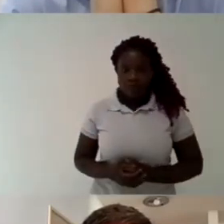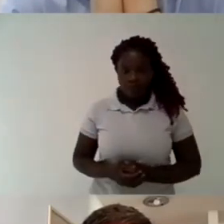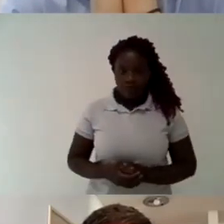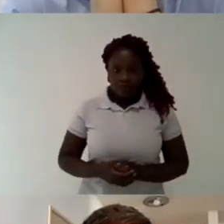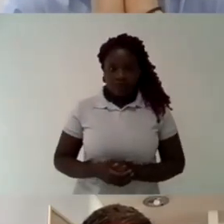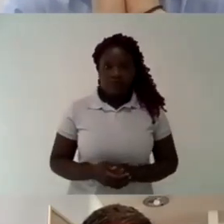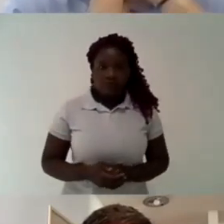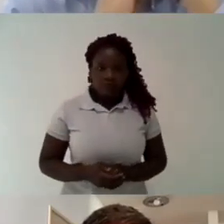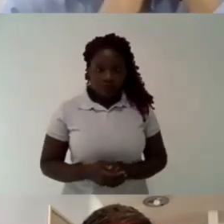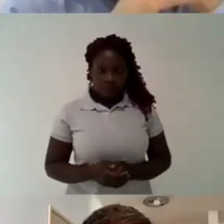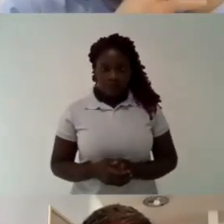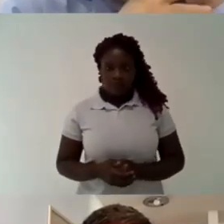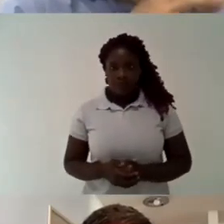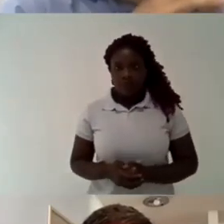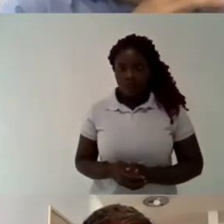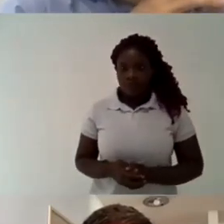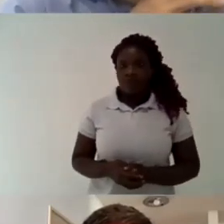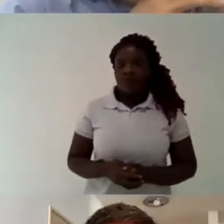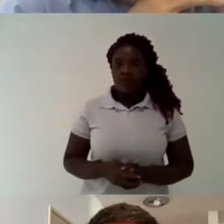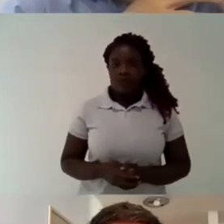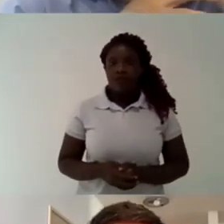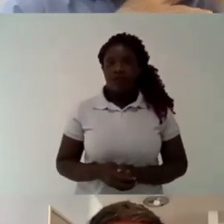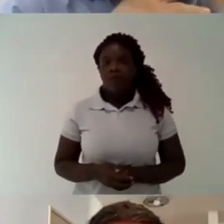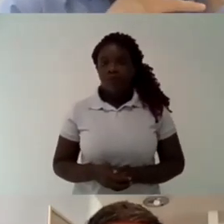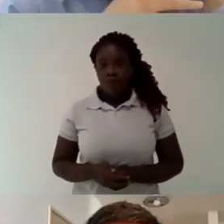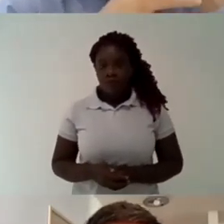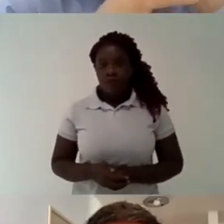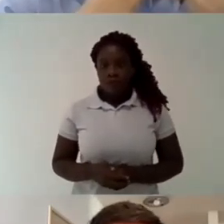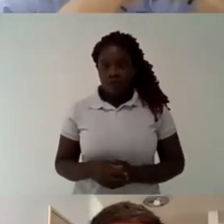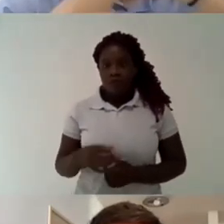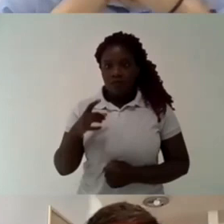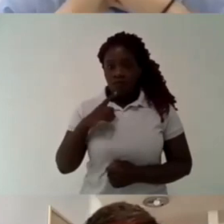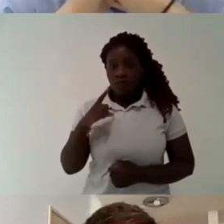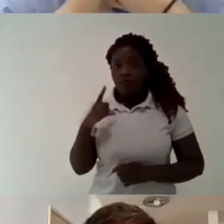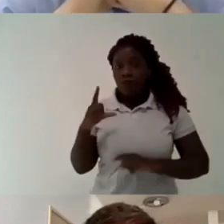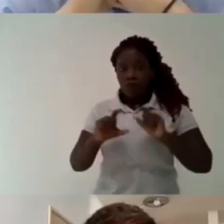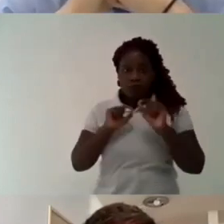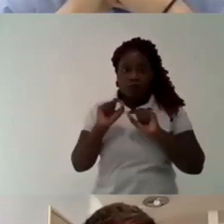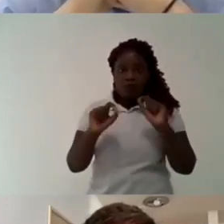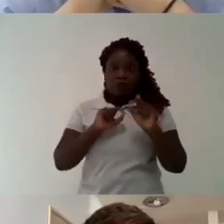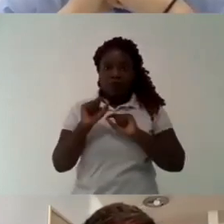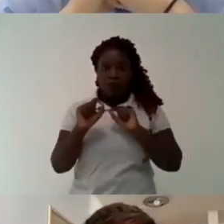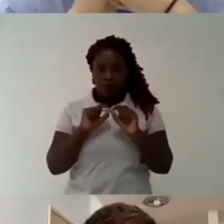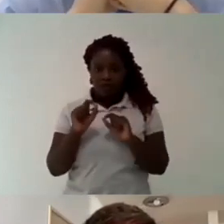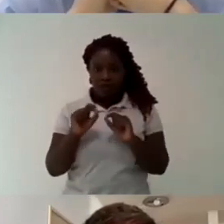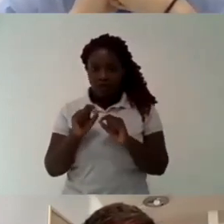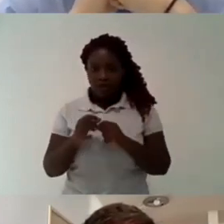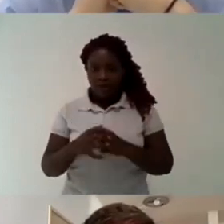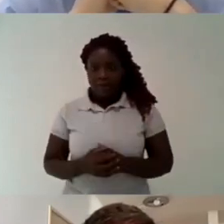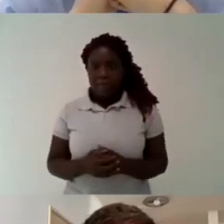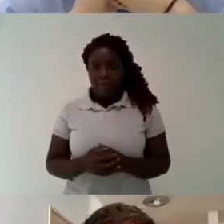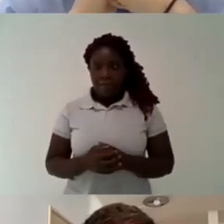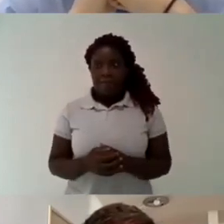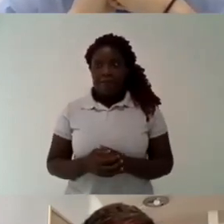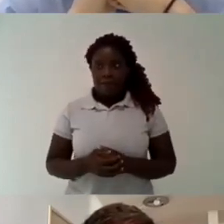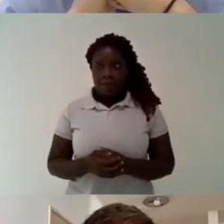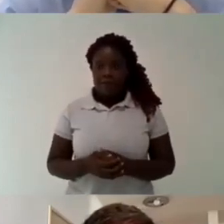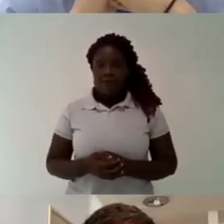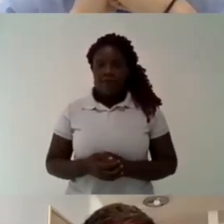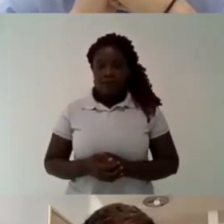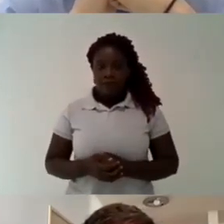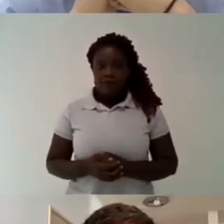researchers uh working in uh so under and unemployed